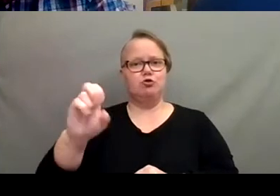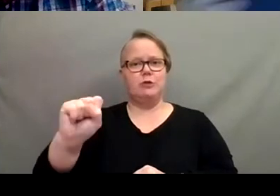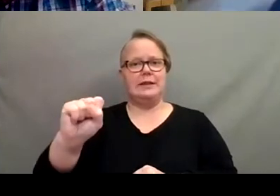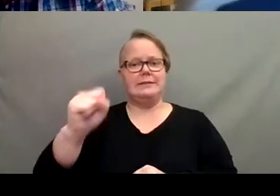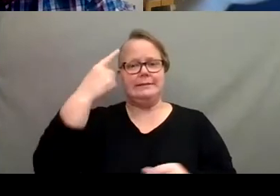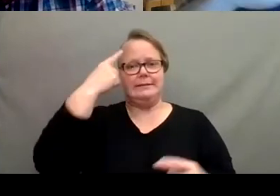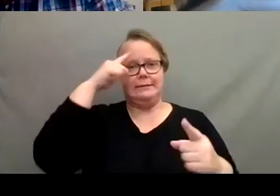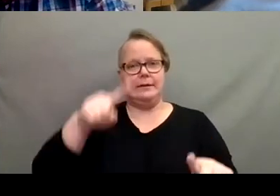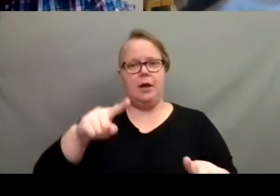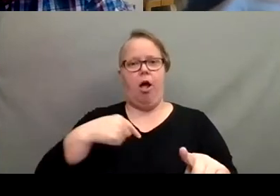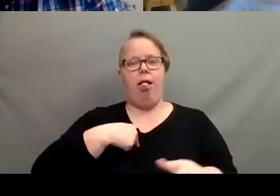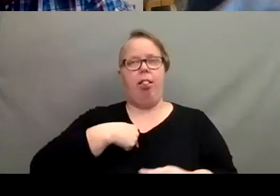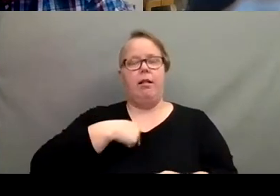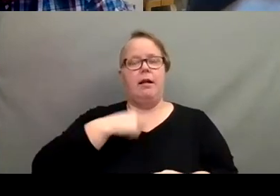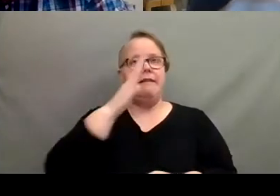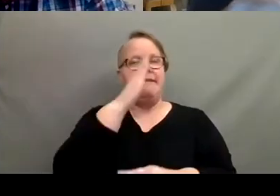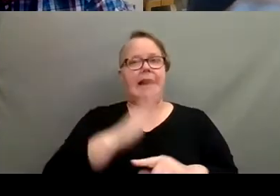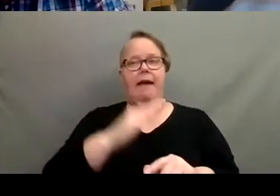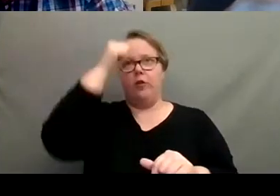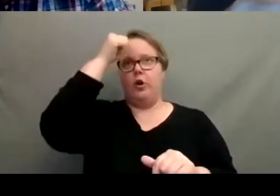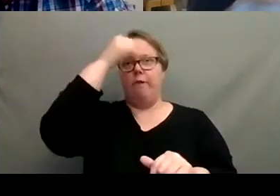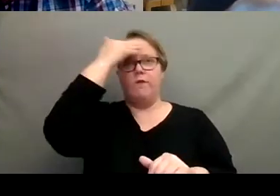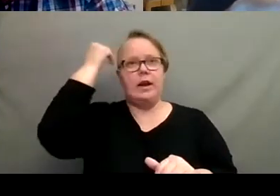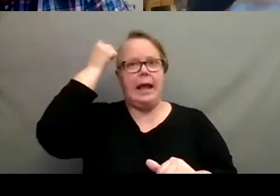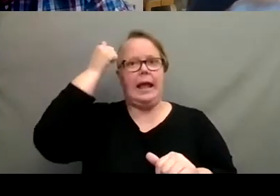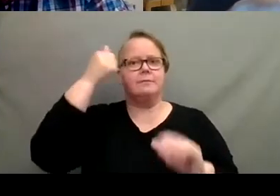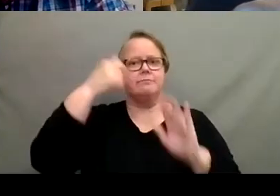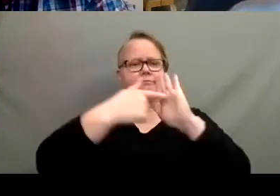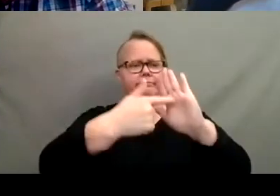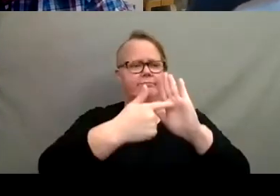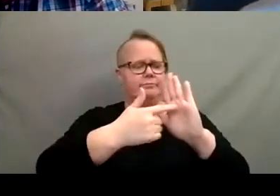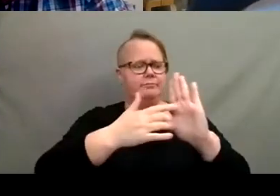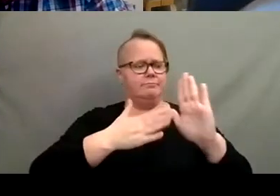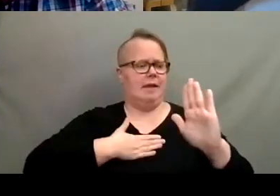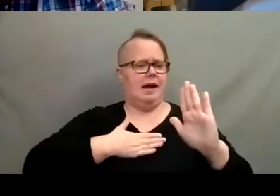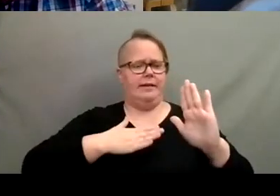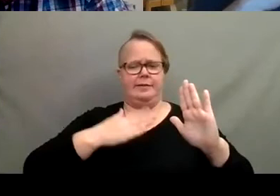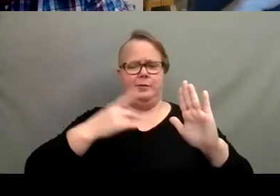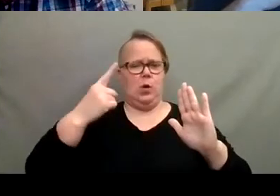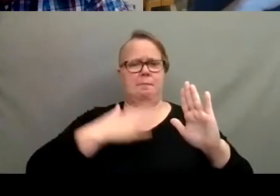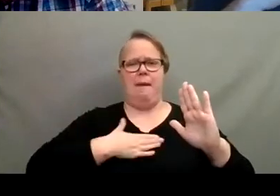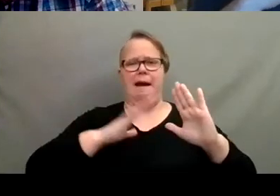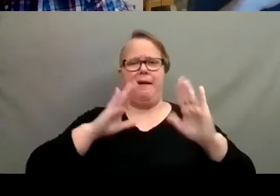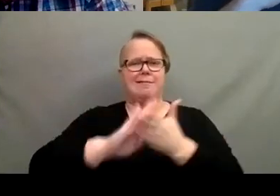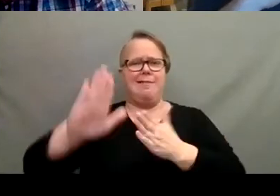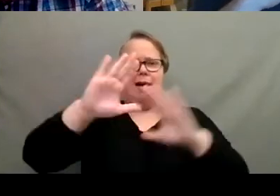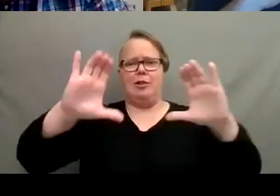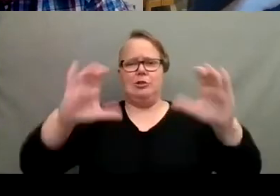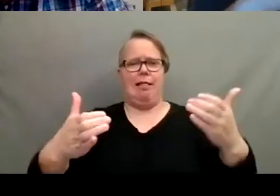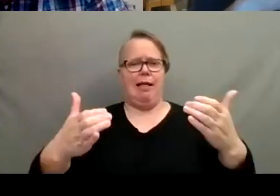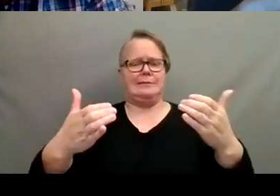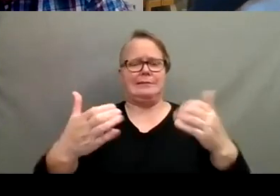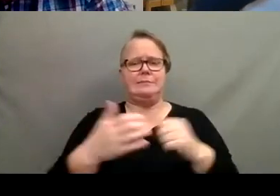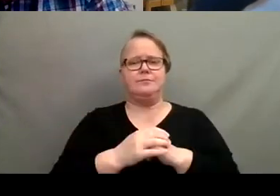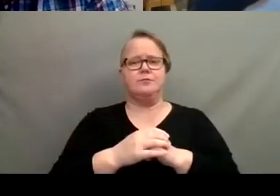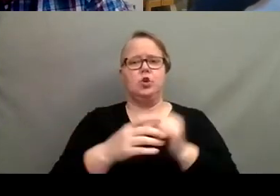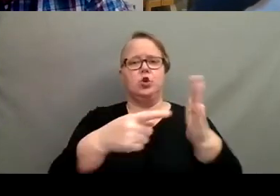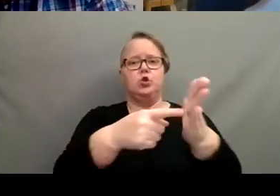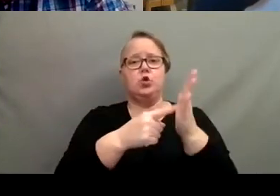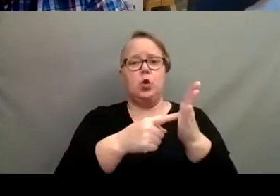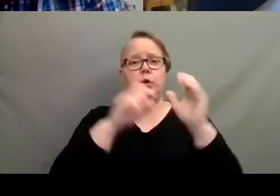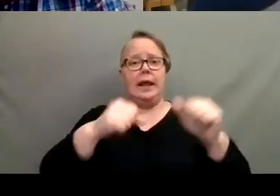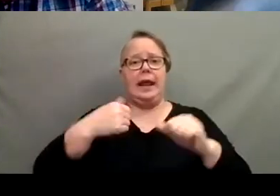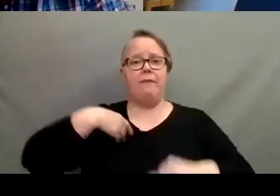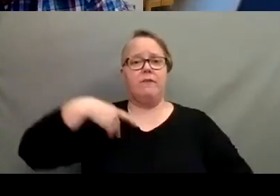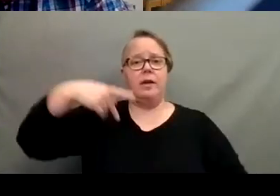forget the demonstration. Our professor in our, I think it was general Hort one-on-one showed us, um, how you can have a perched water